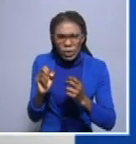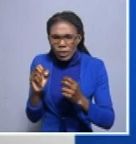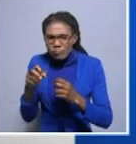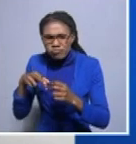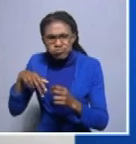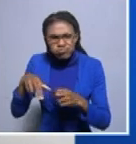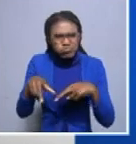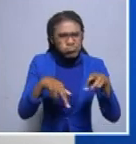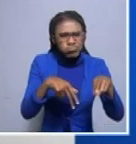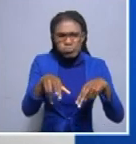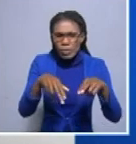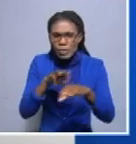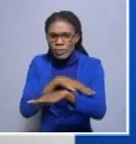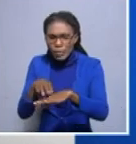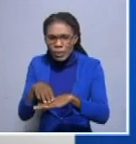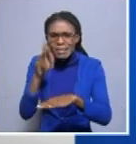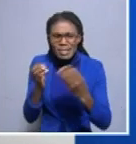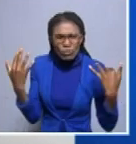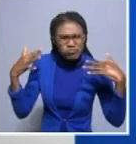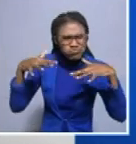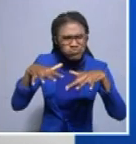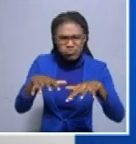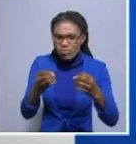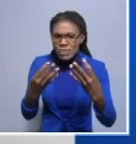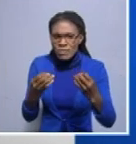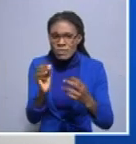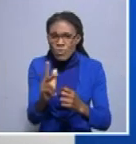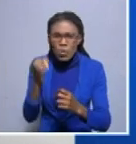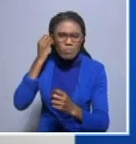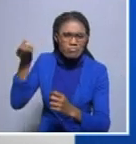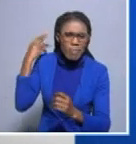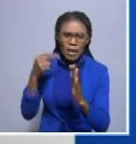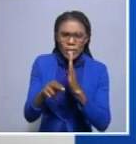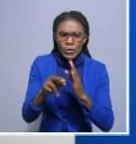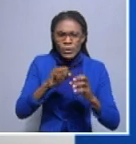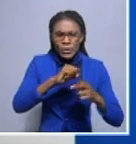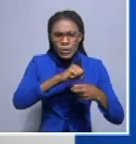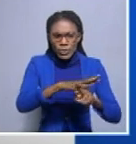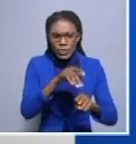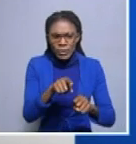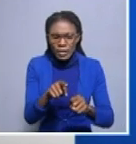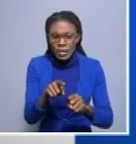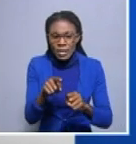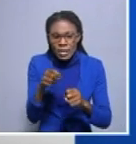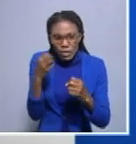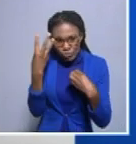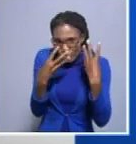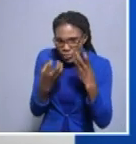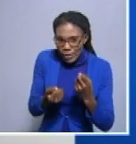big crowds, but they are not adhering to the regulations. So that has been the concern so far.